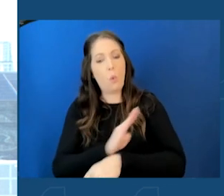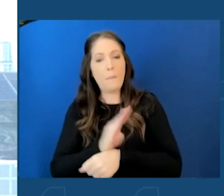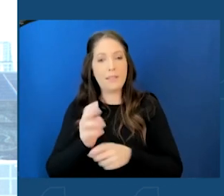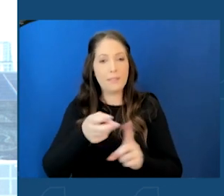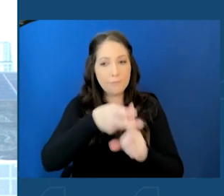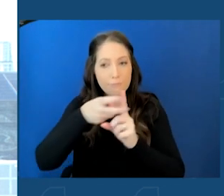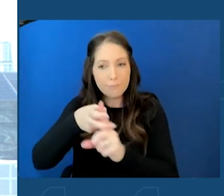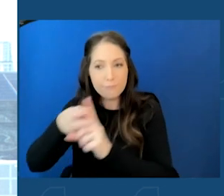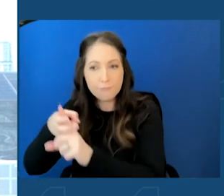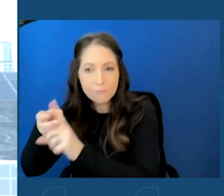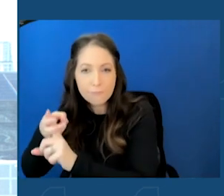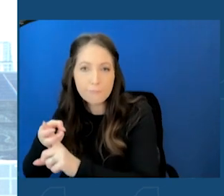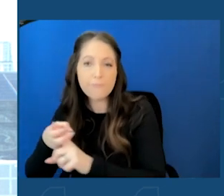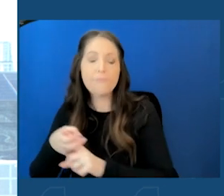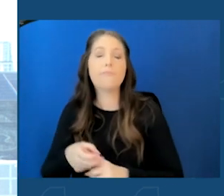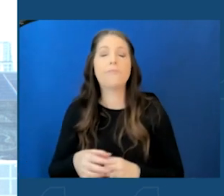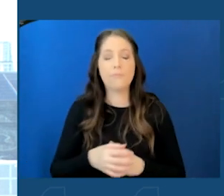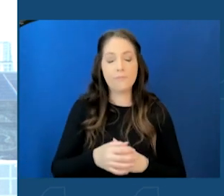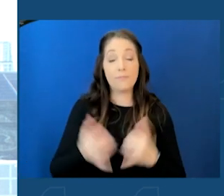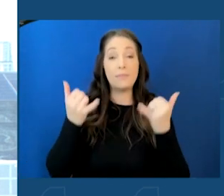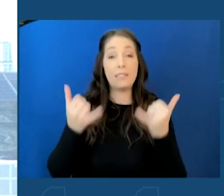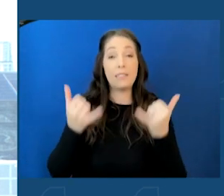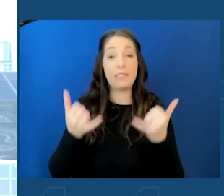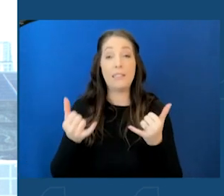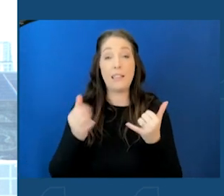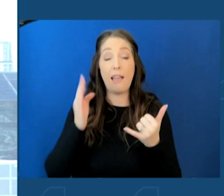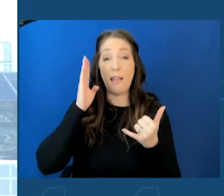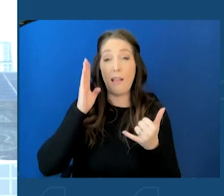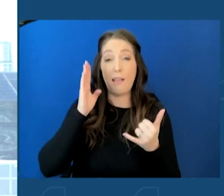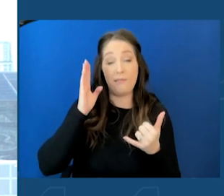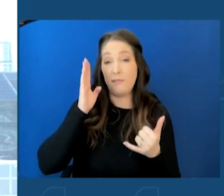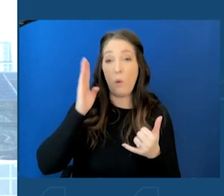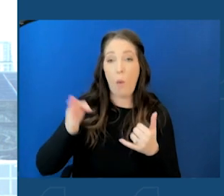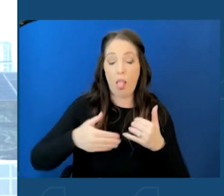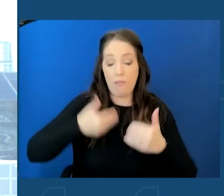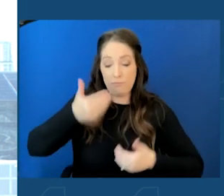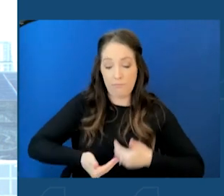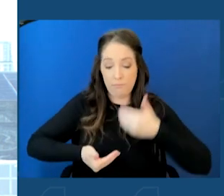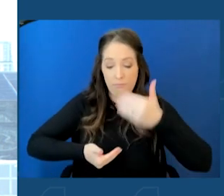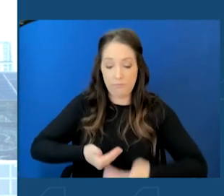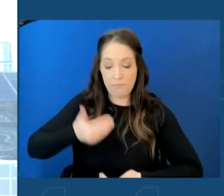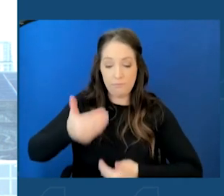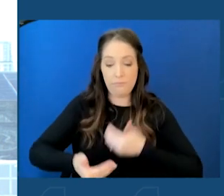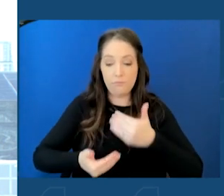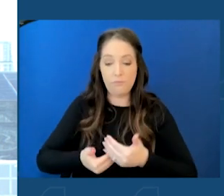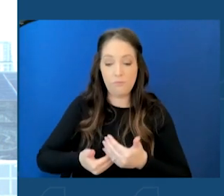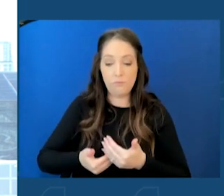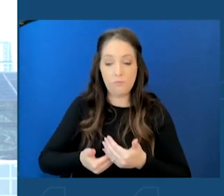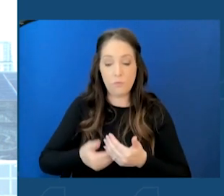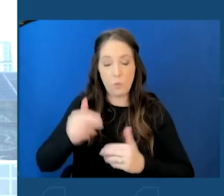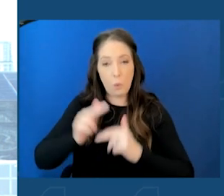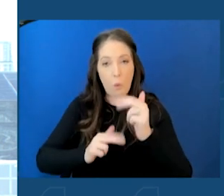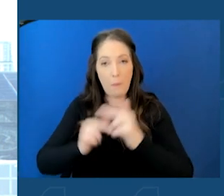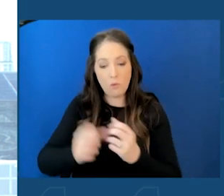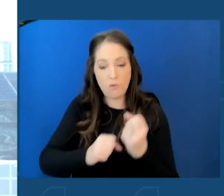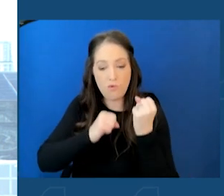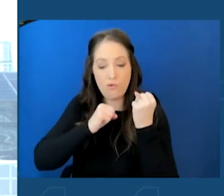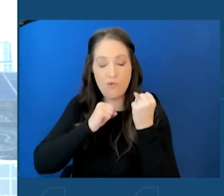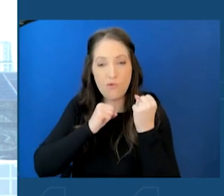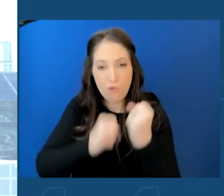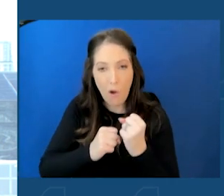programs. And today, we will take additional steps to work to build a strong and sustainable green energy economy.